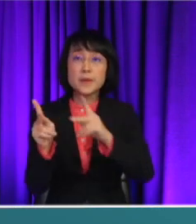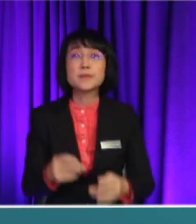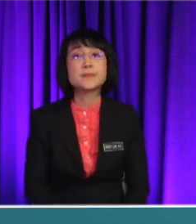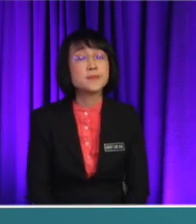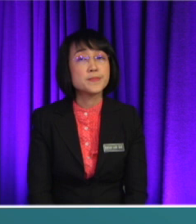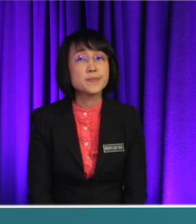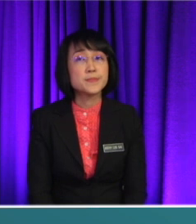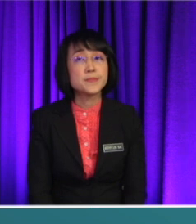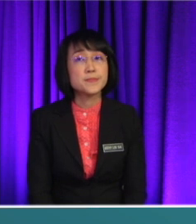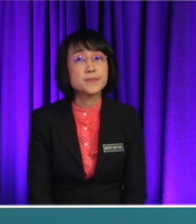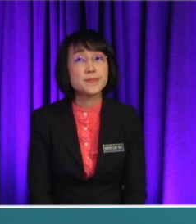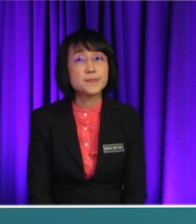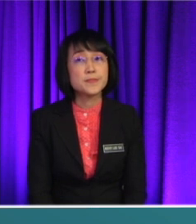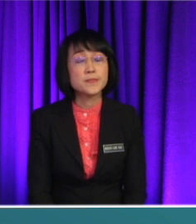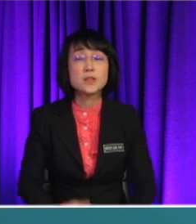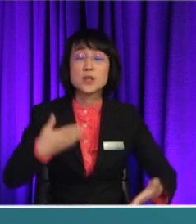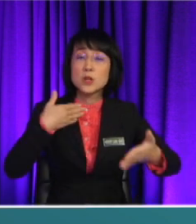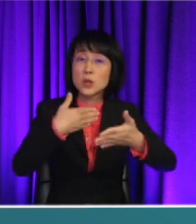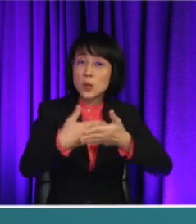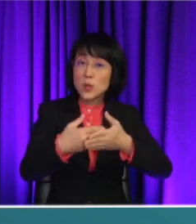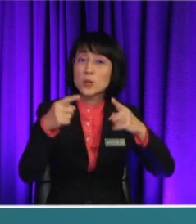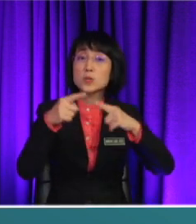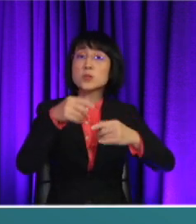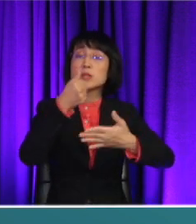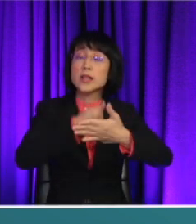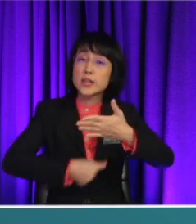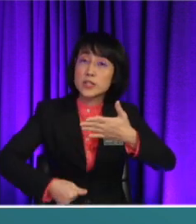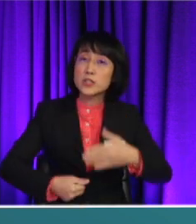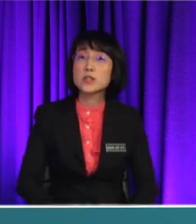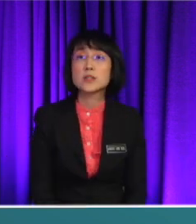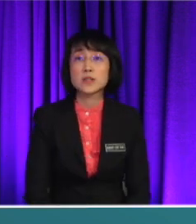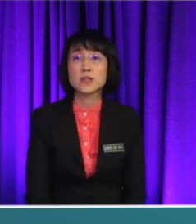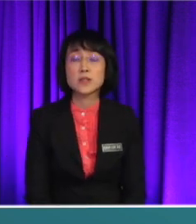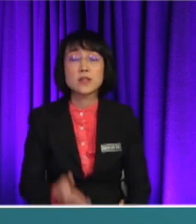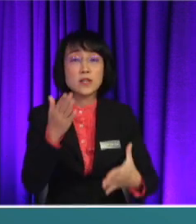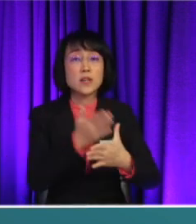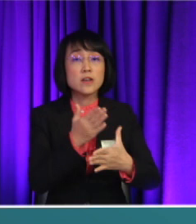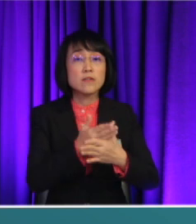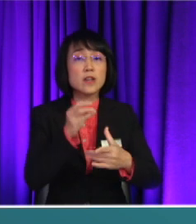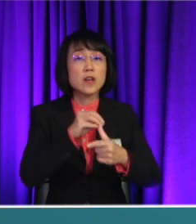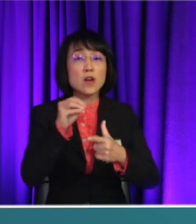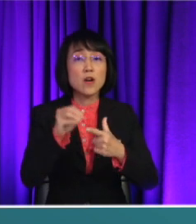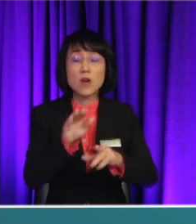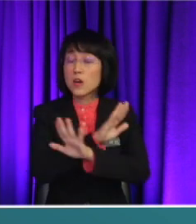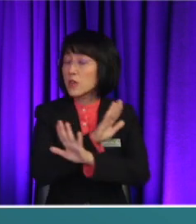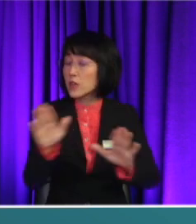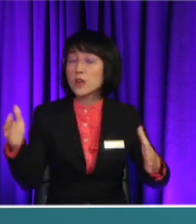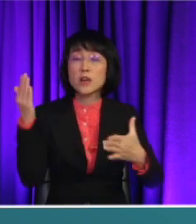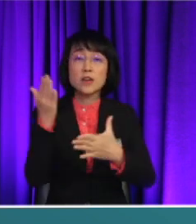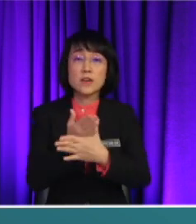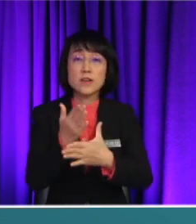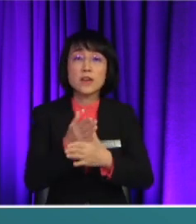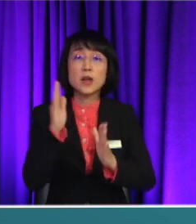also, you can say whether it is close to nature It's affected or not affected by the development Lack of